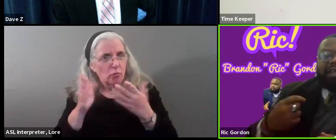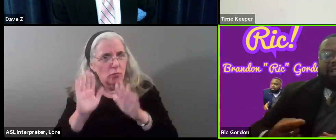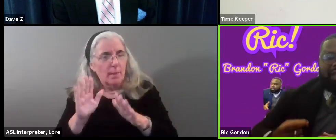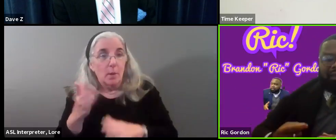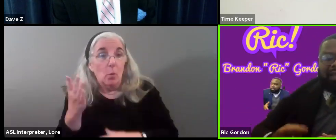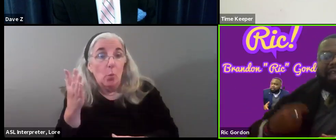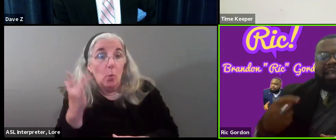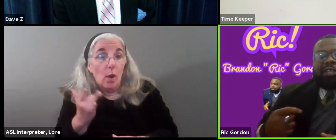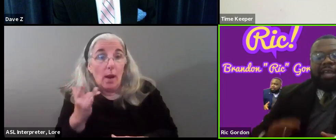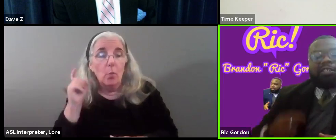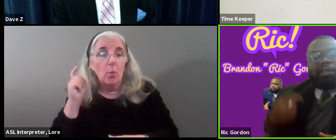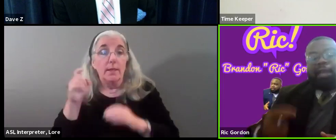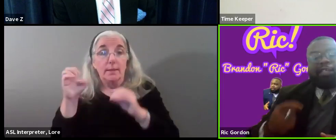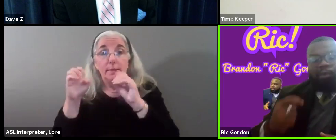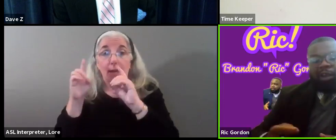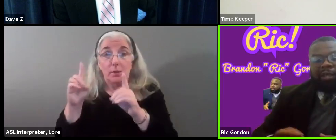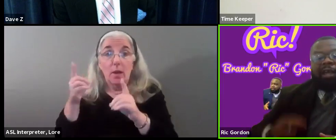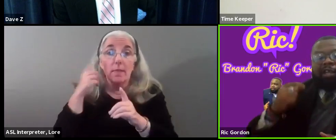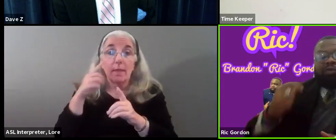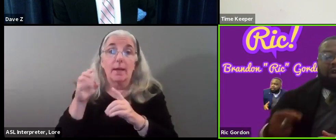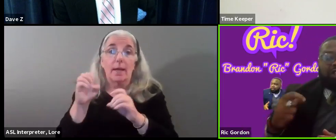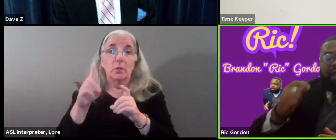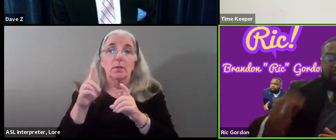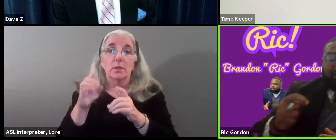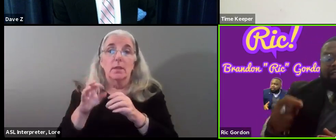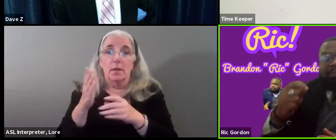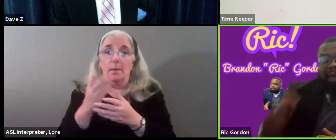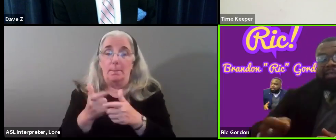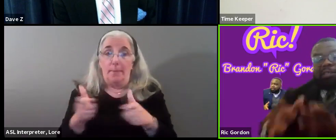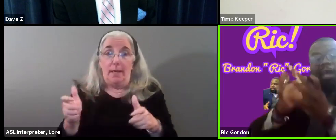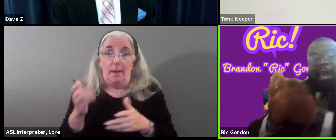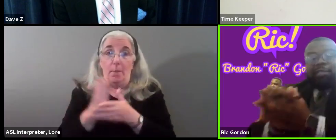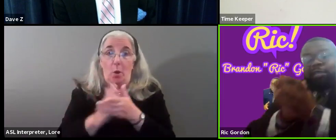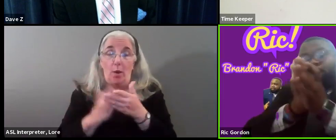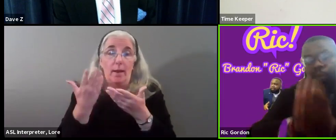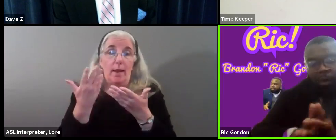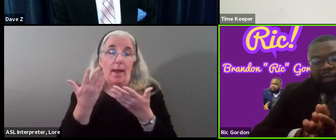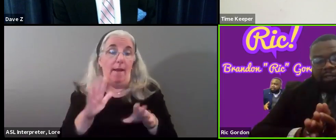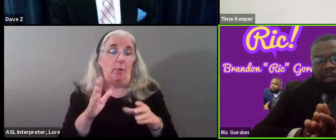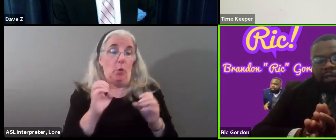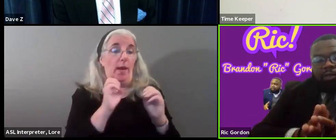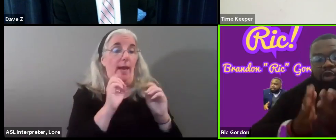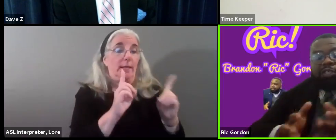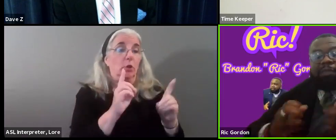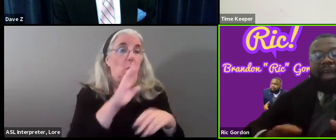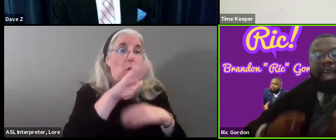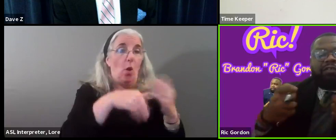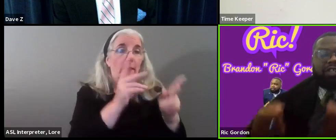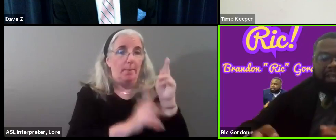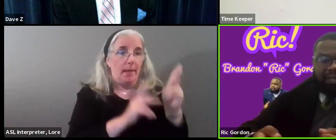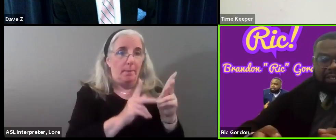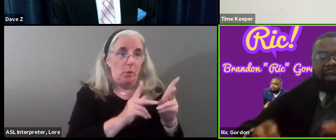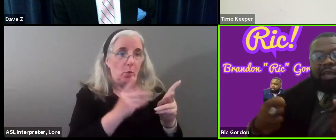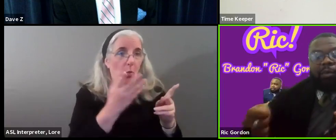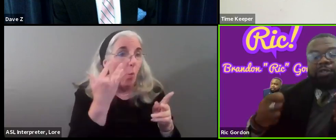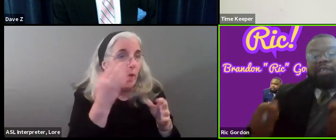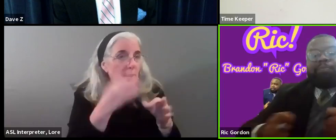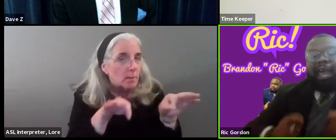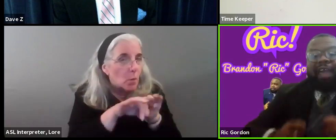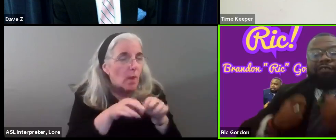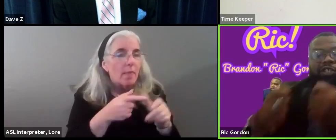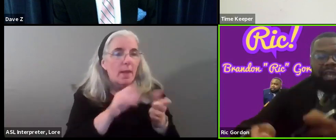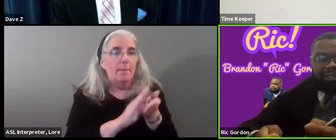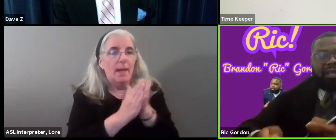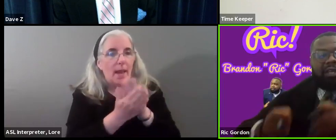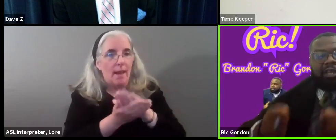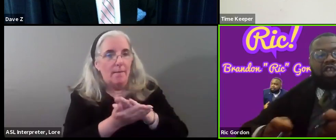I think we need to educate. And think education is the biggest part of it. Because once you educate the masses as the importance, you will see behavior change. Then once you